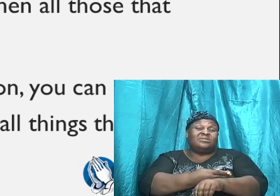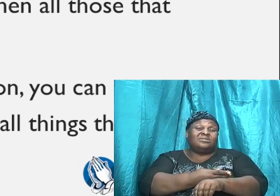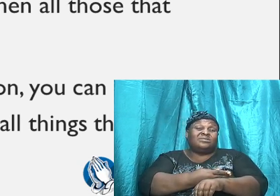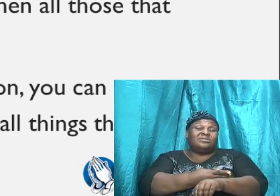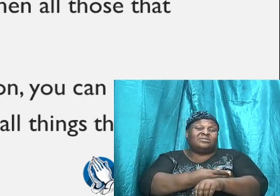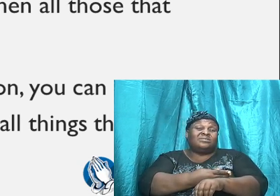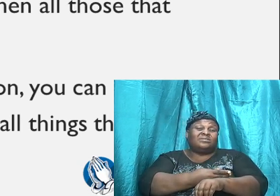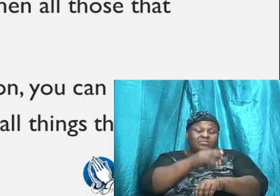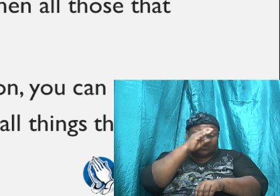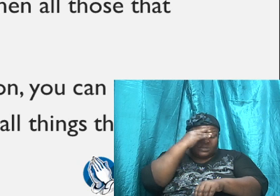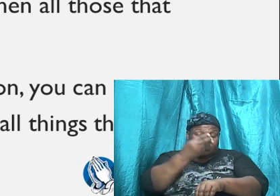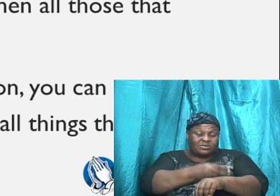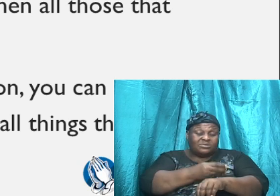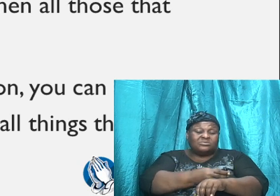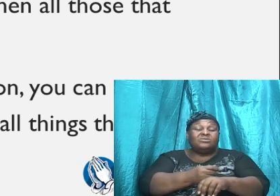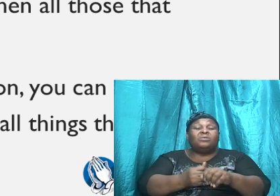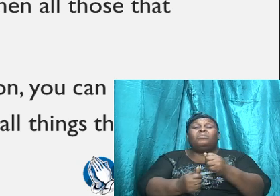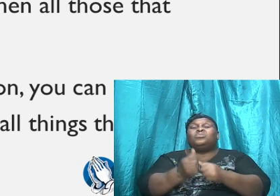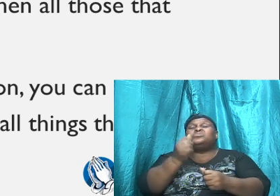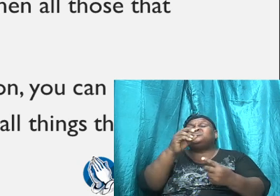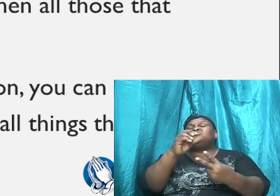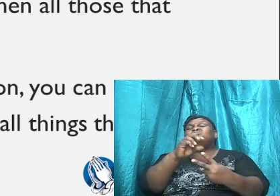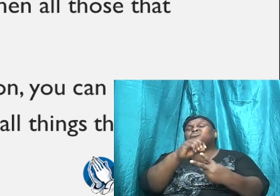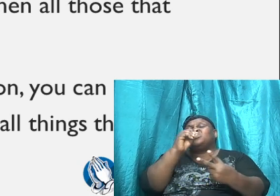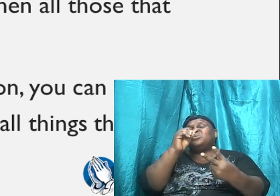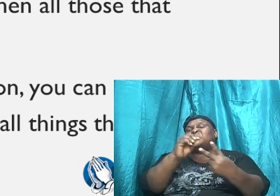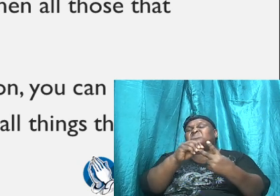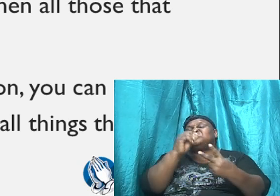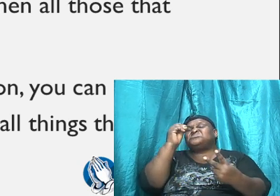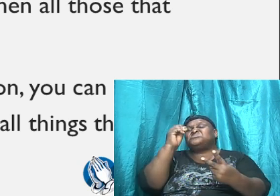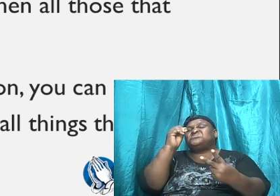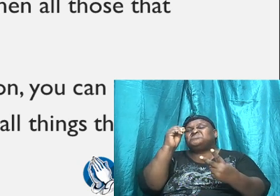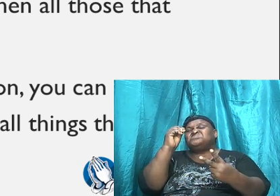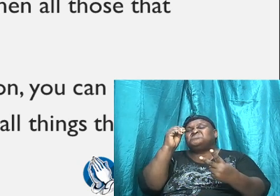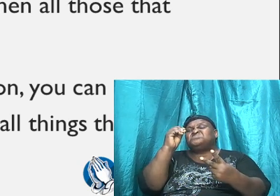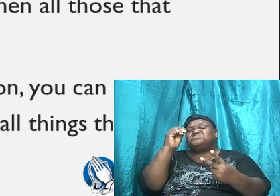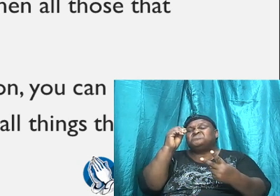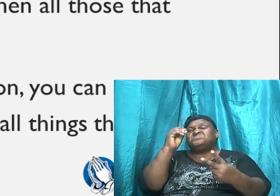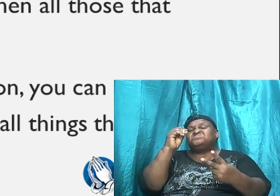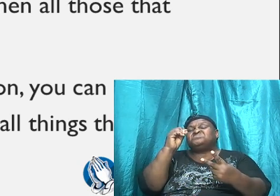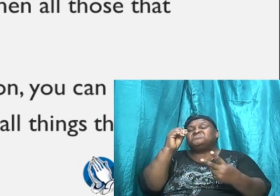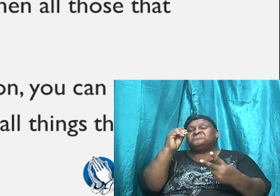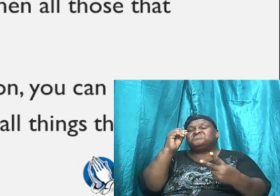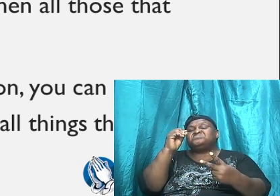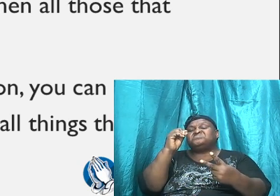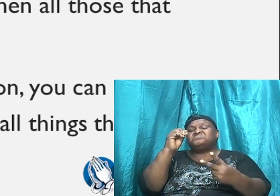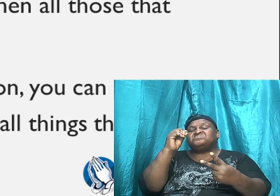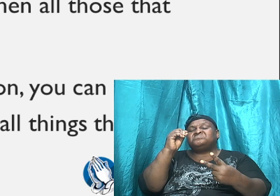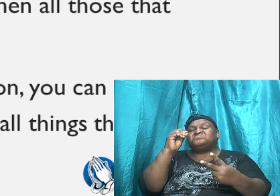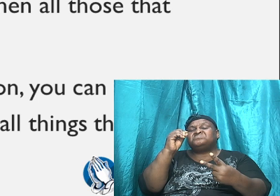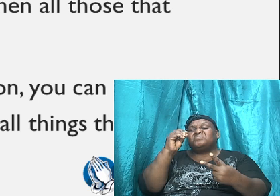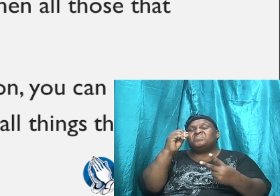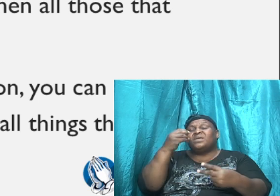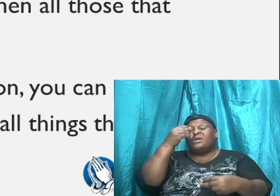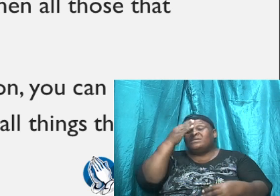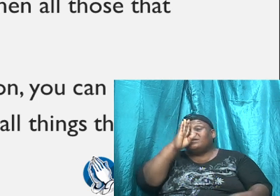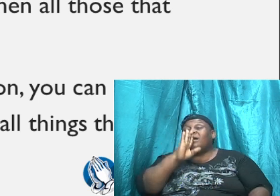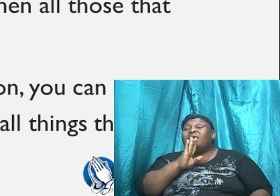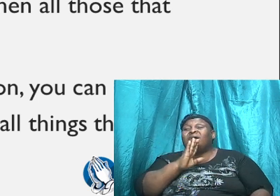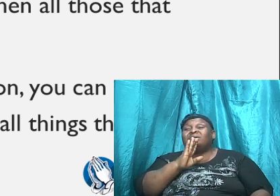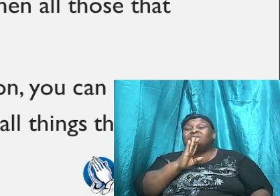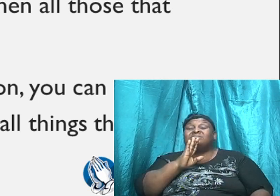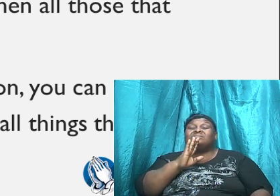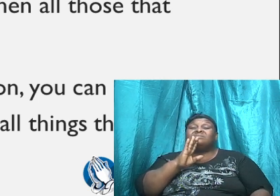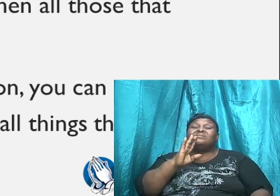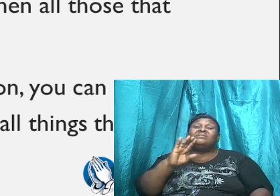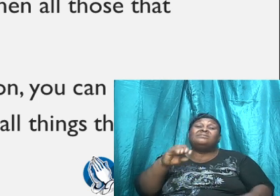most choice or prize possession, and so God giving